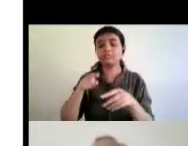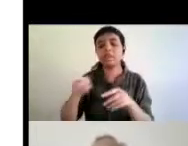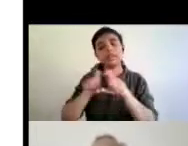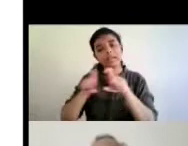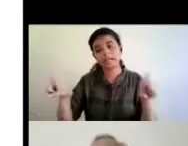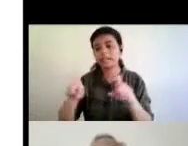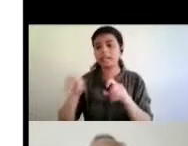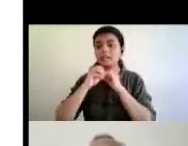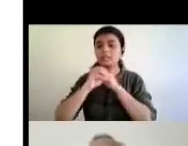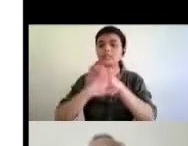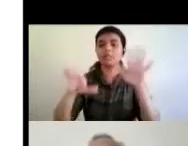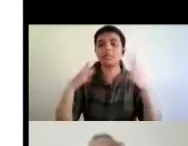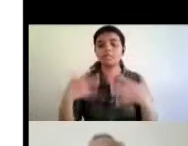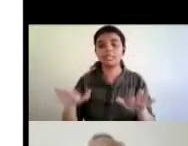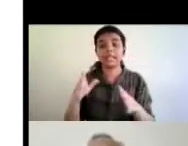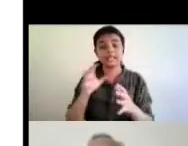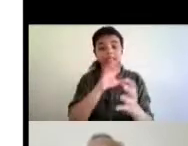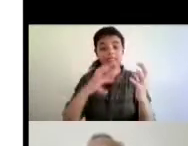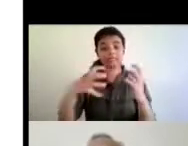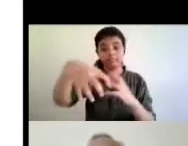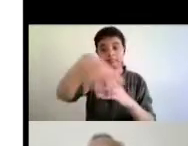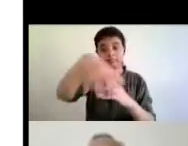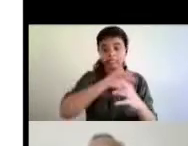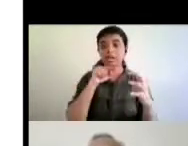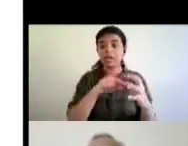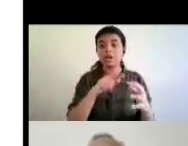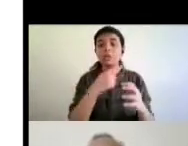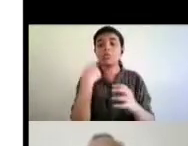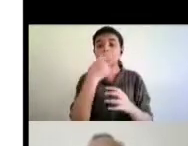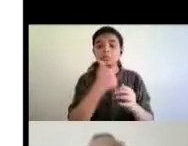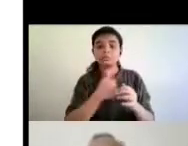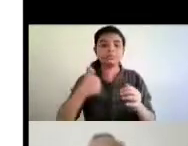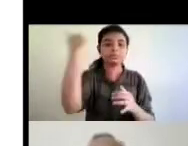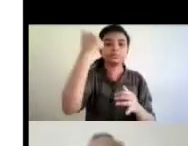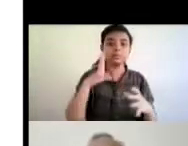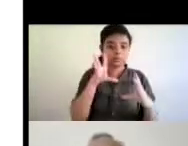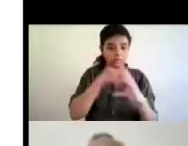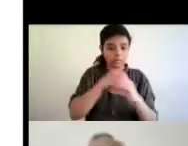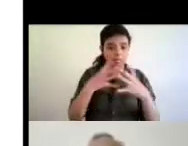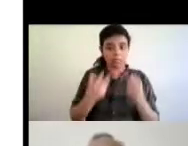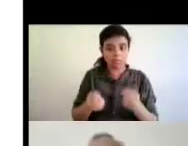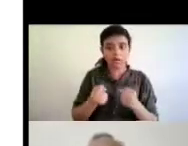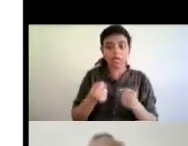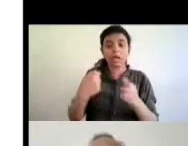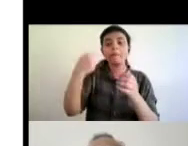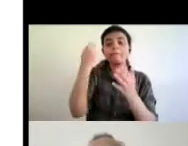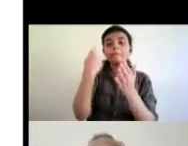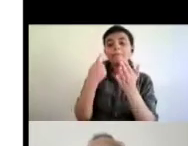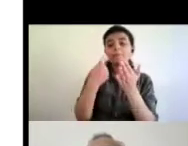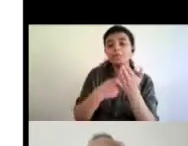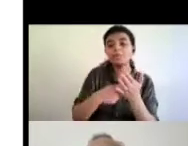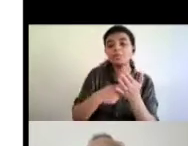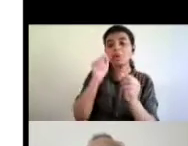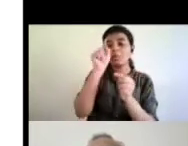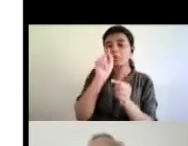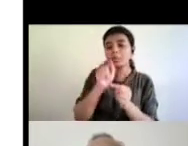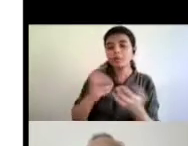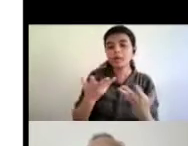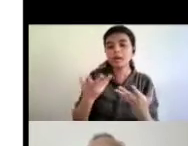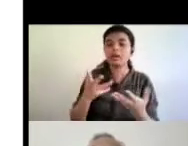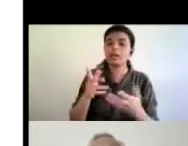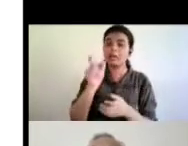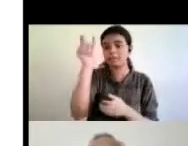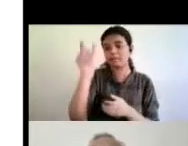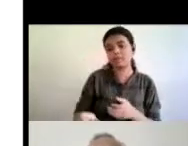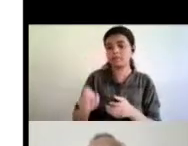an authorized entity in a country who is eligible to participate in this international exchange of books or